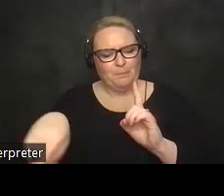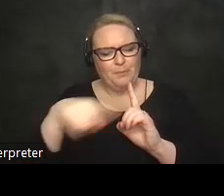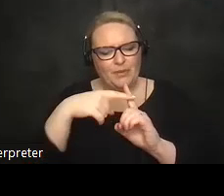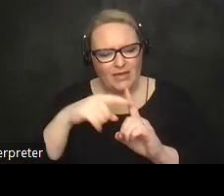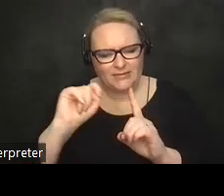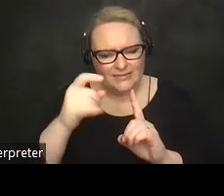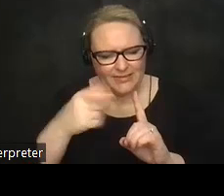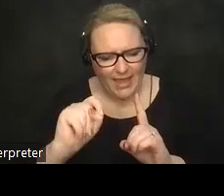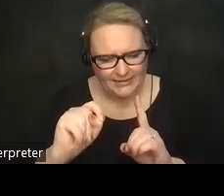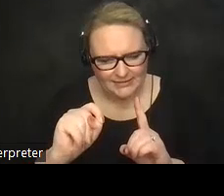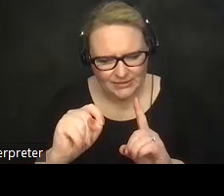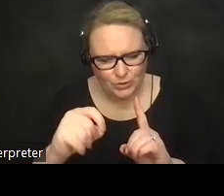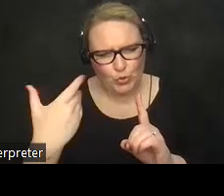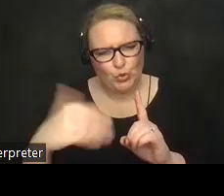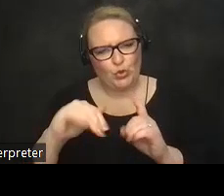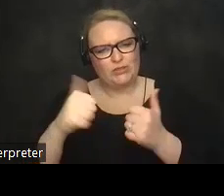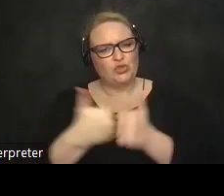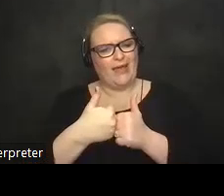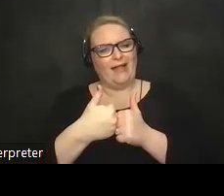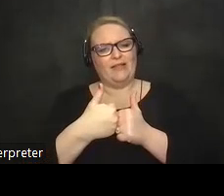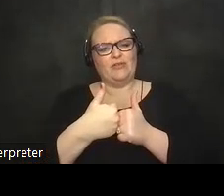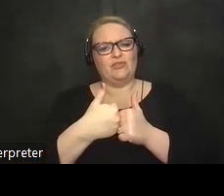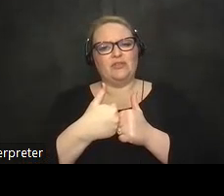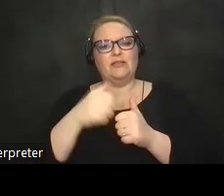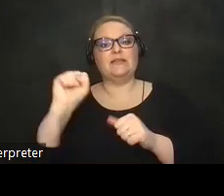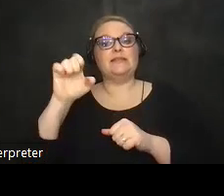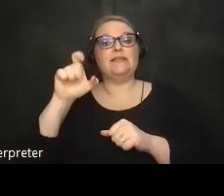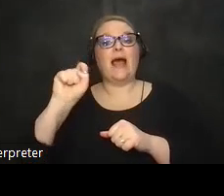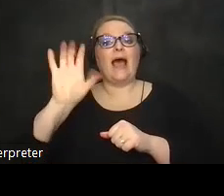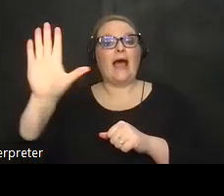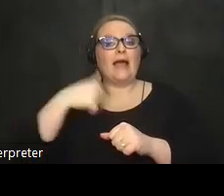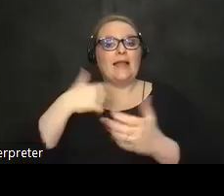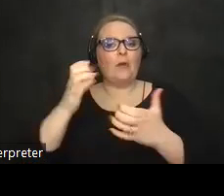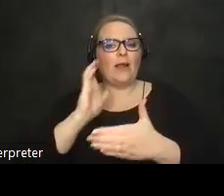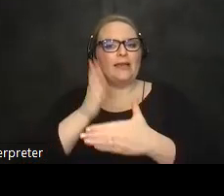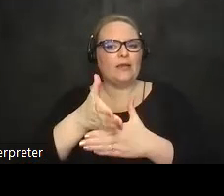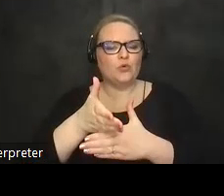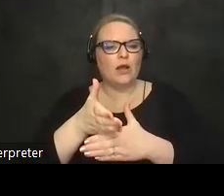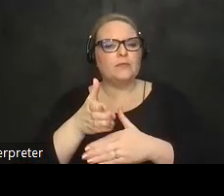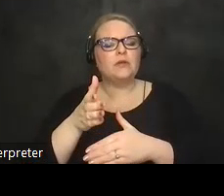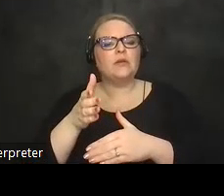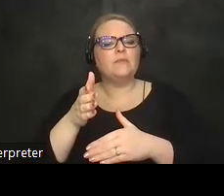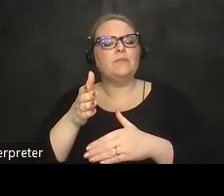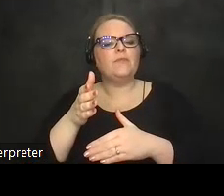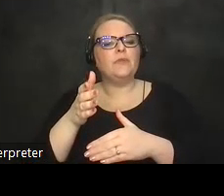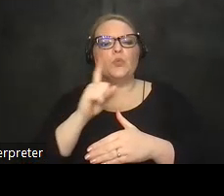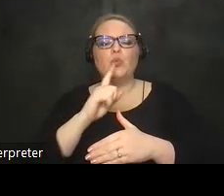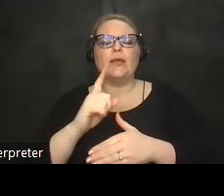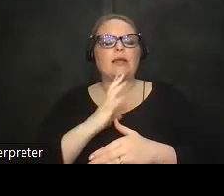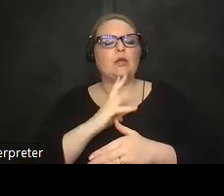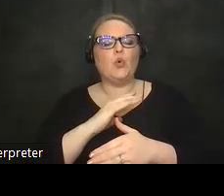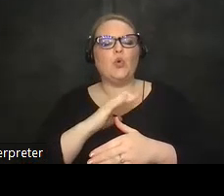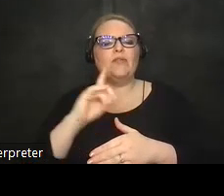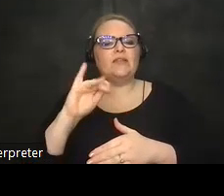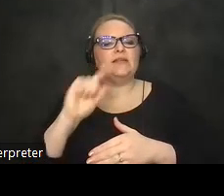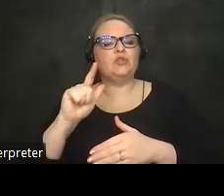was really challenging yeah scott i'm so sorry to cut you off um it's really cool the digital